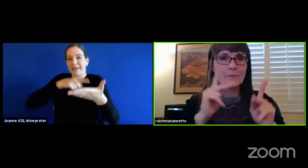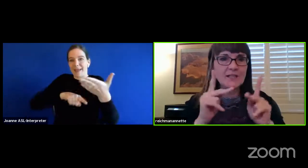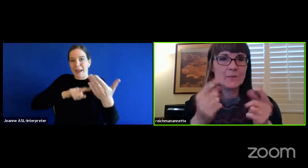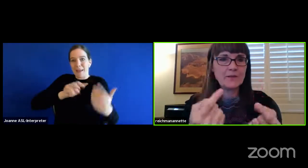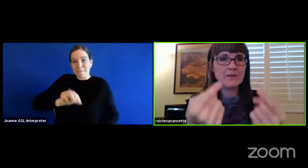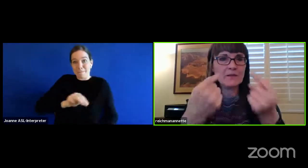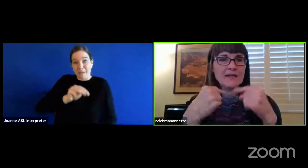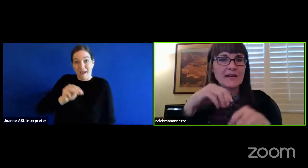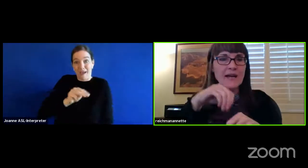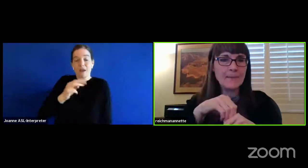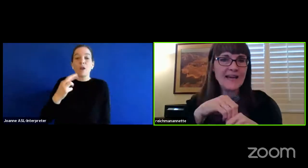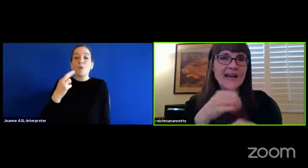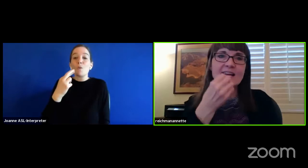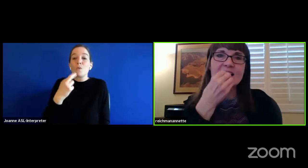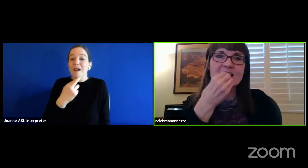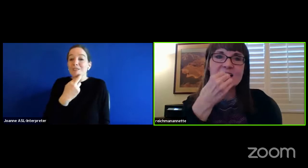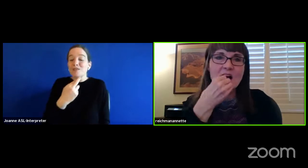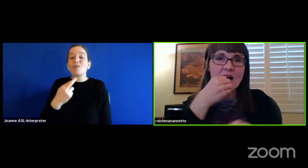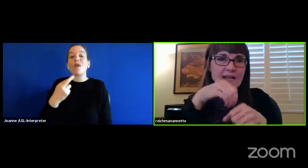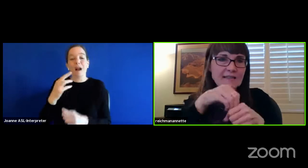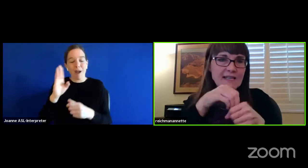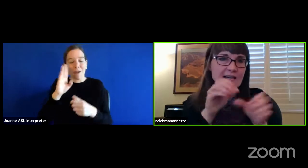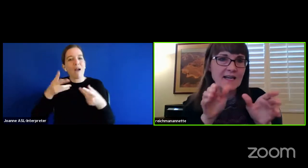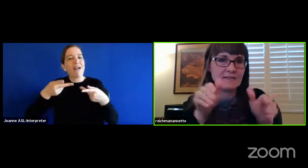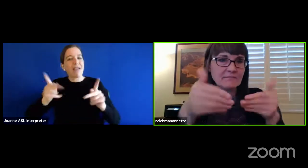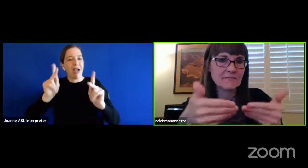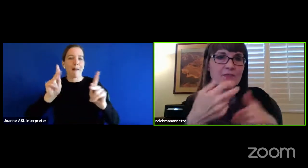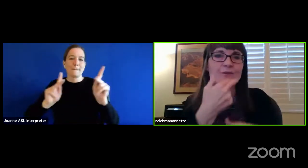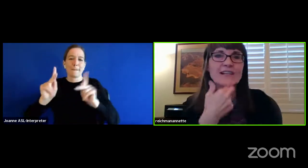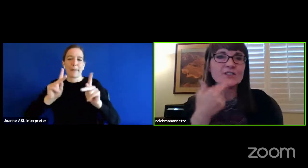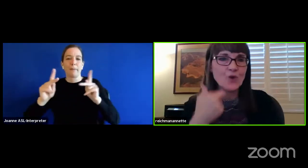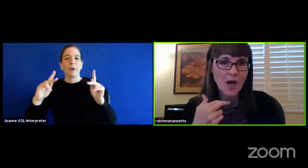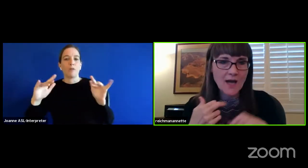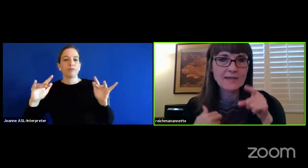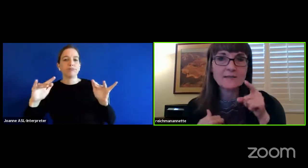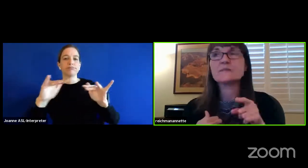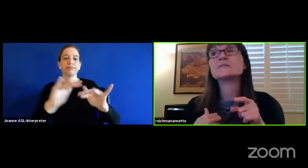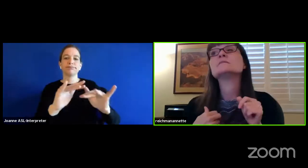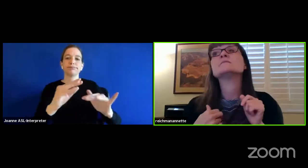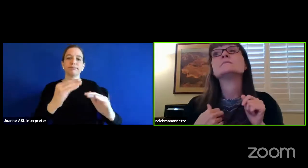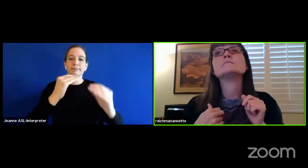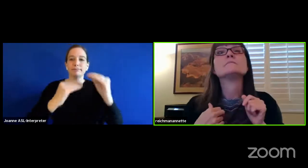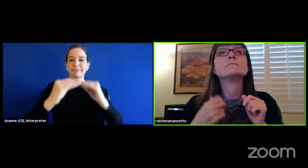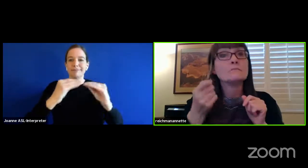have people come in and dine in the restaurant.